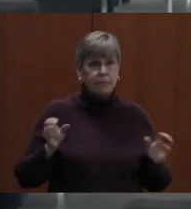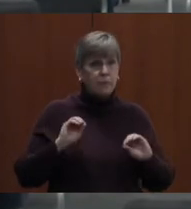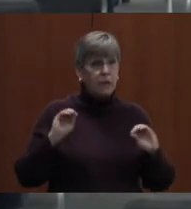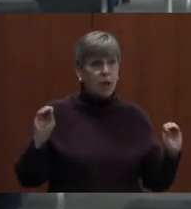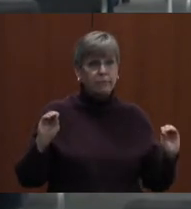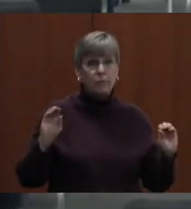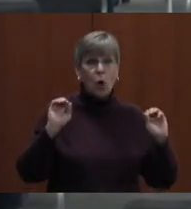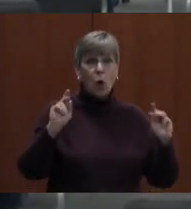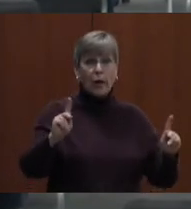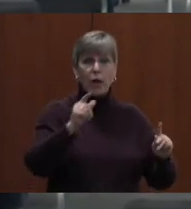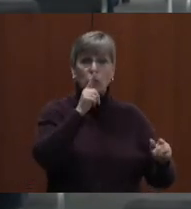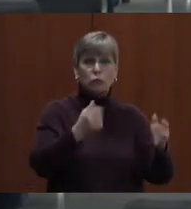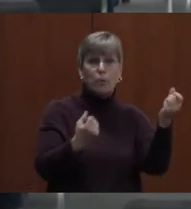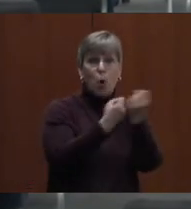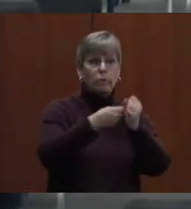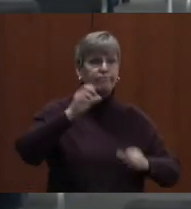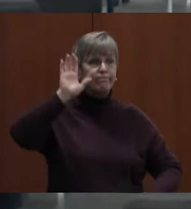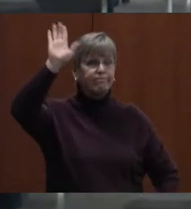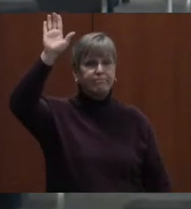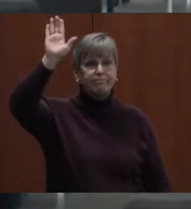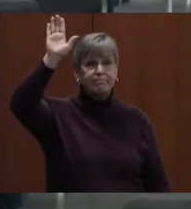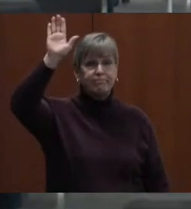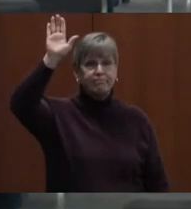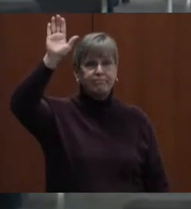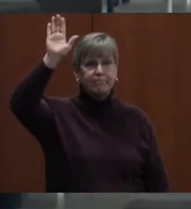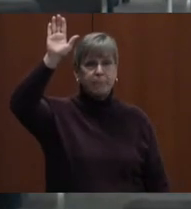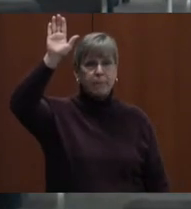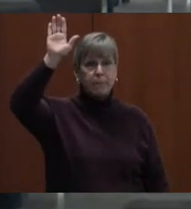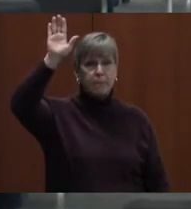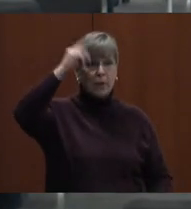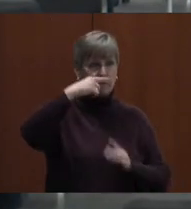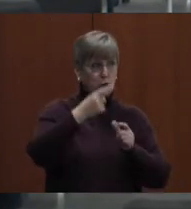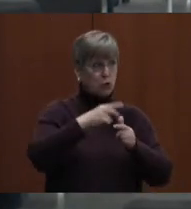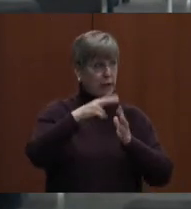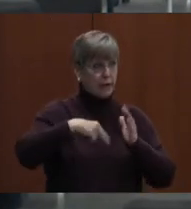All those in favor of approval of the first reading?